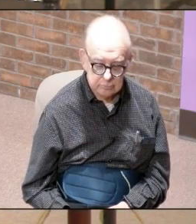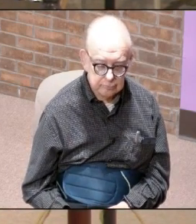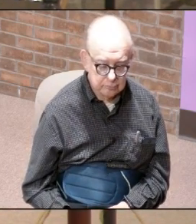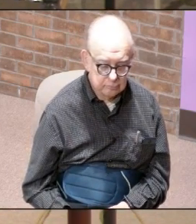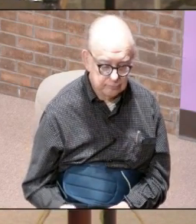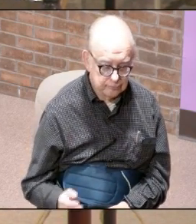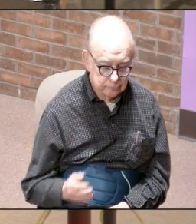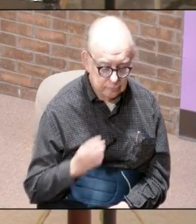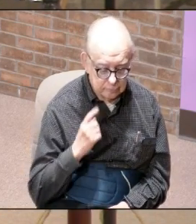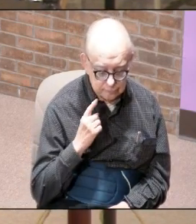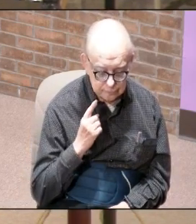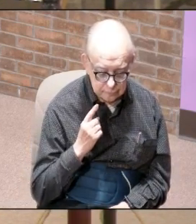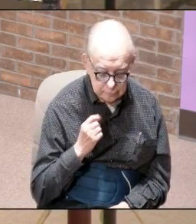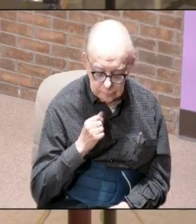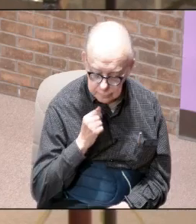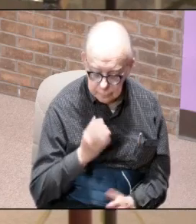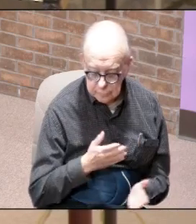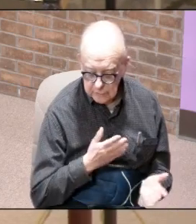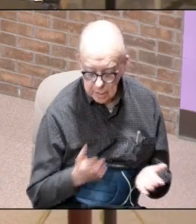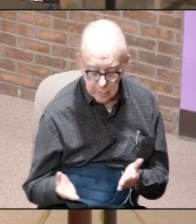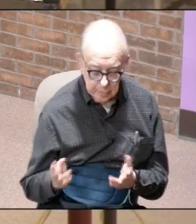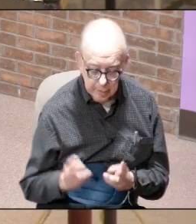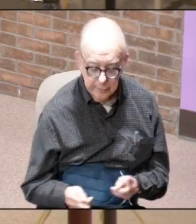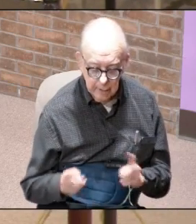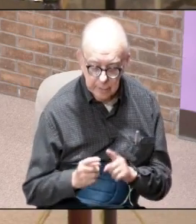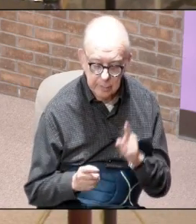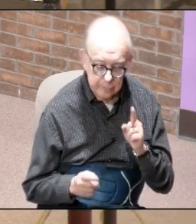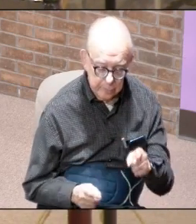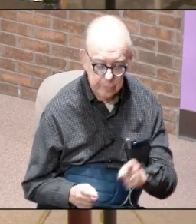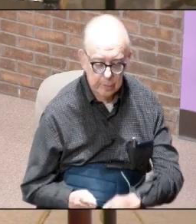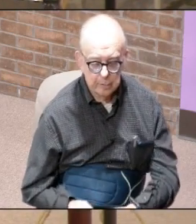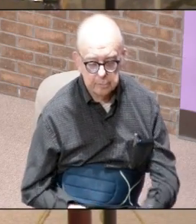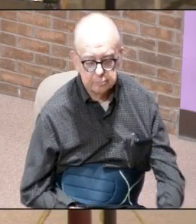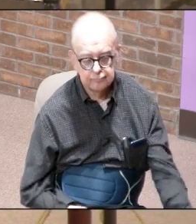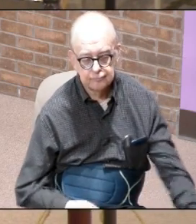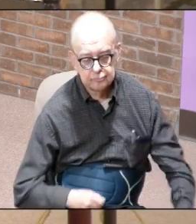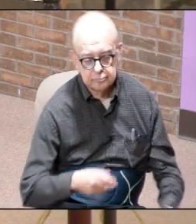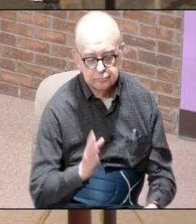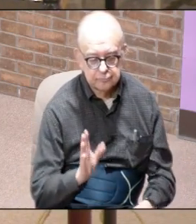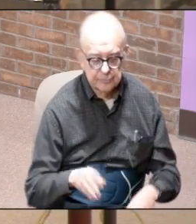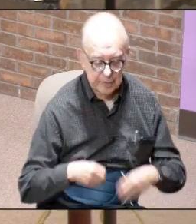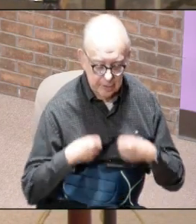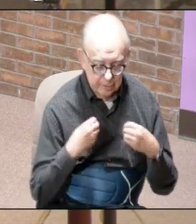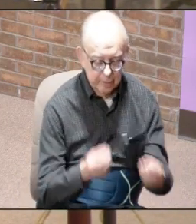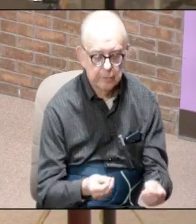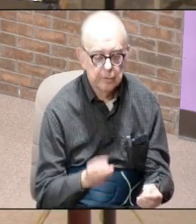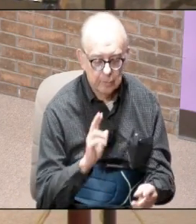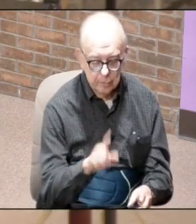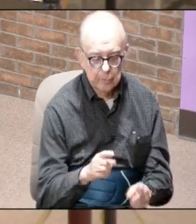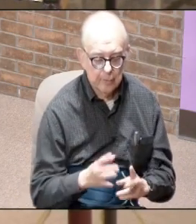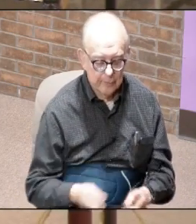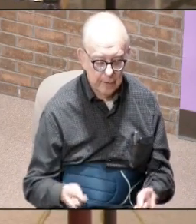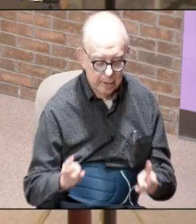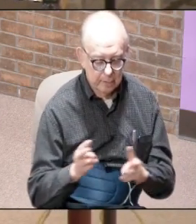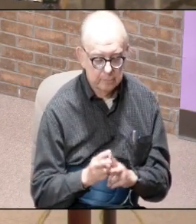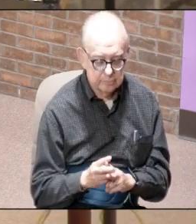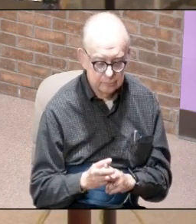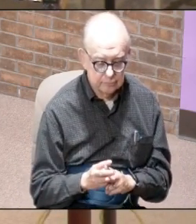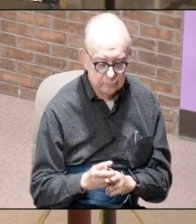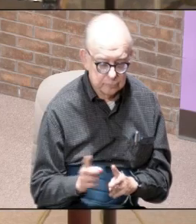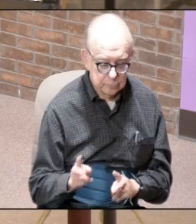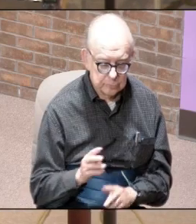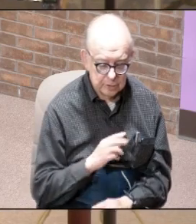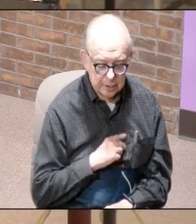I don't bring value to you God has already given you value in the